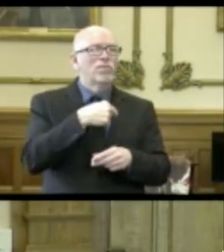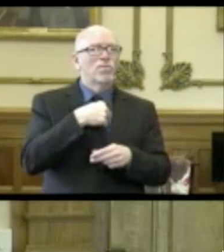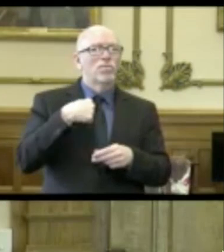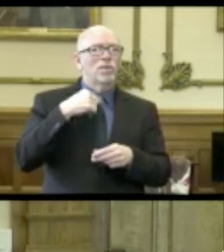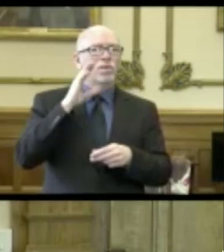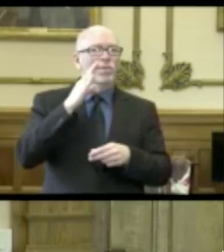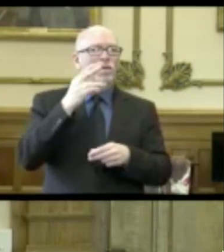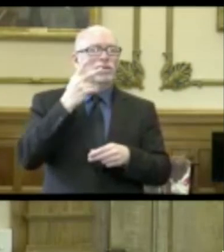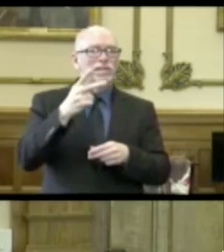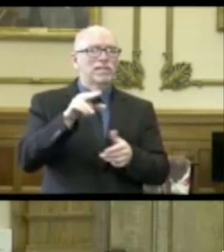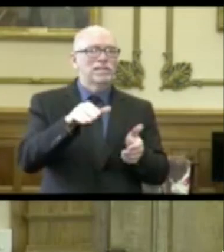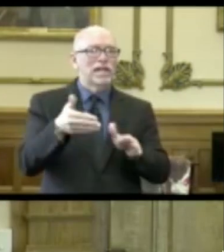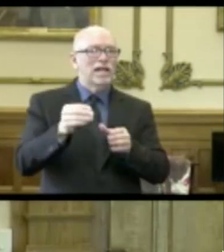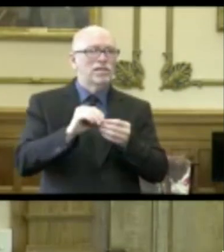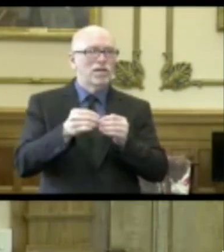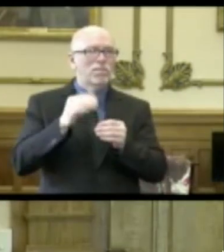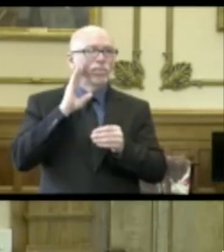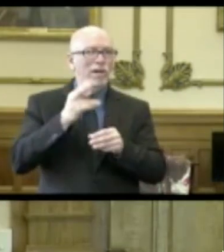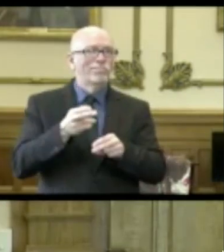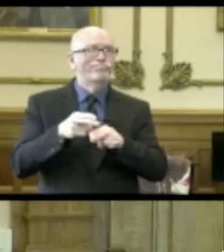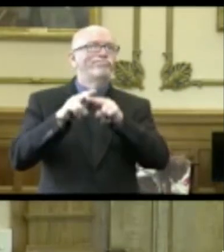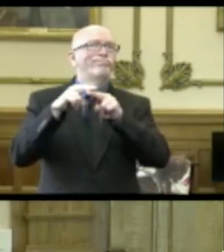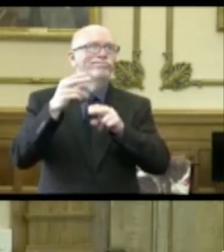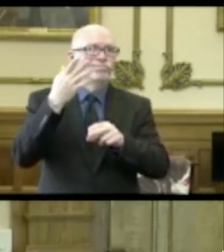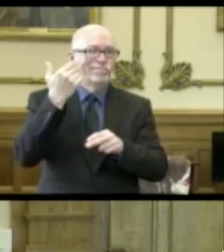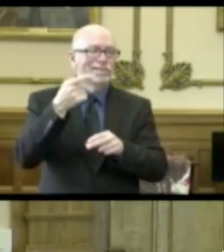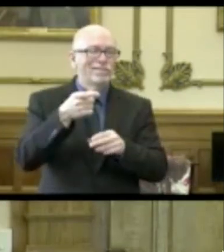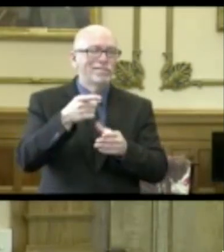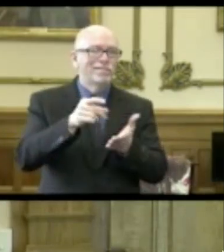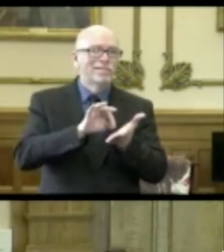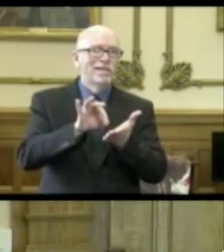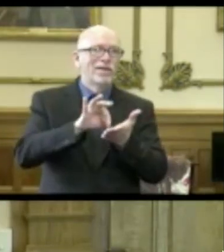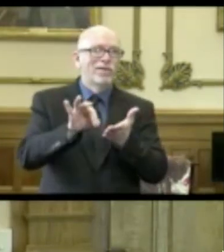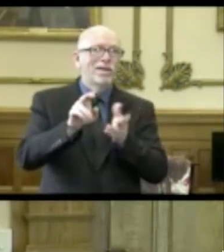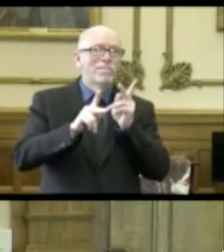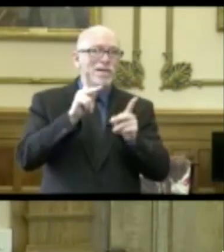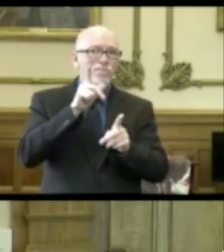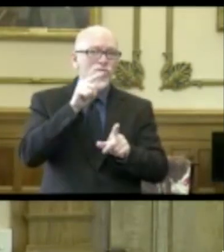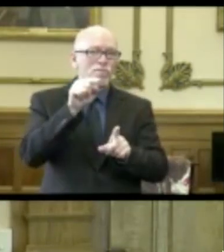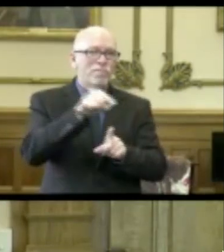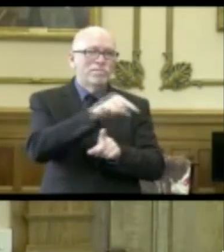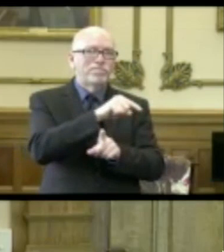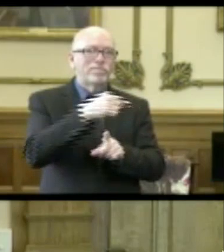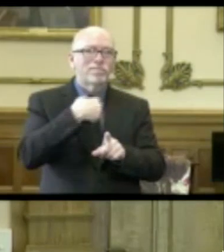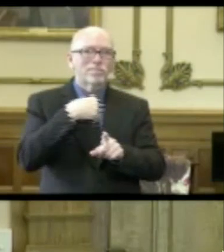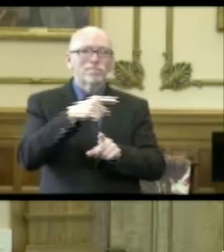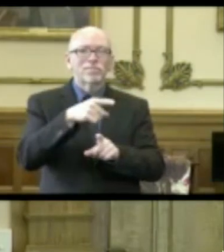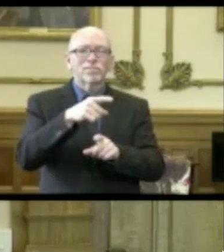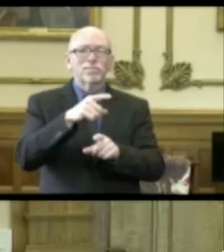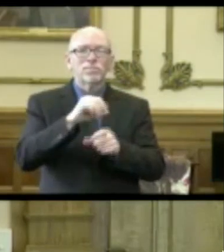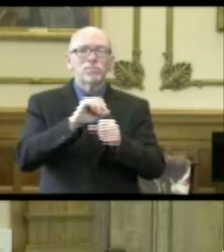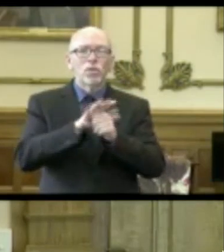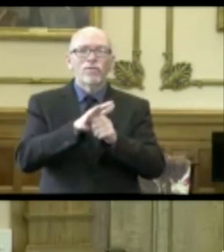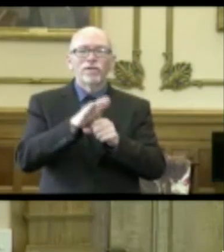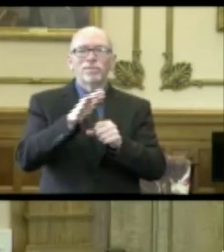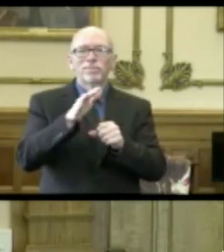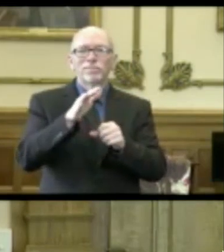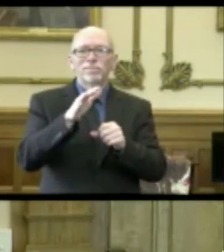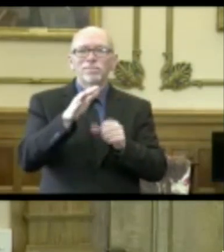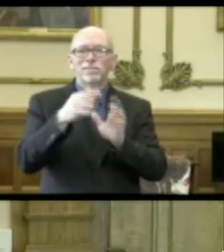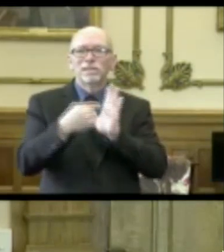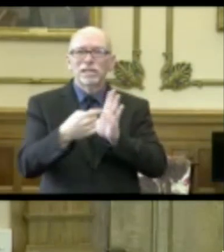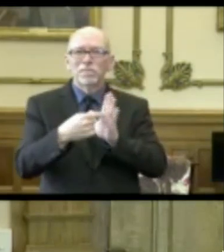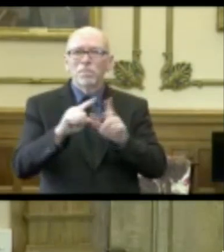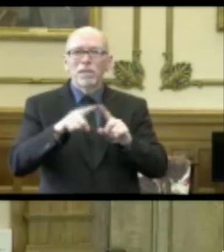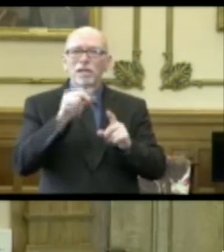going to see those death toll numbers start to jump because we would start counting all the people who had the underlying COVID symptoms.